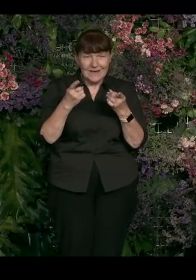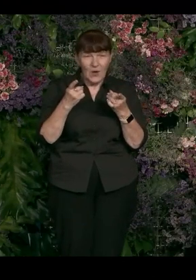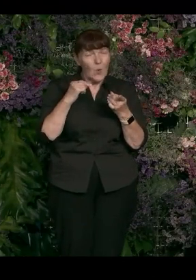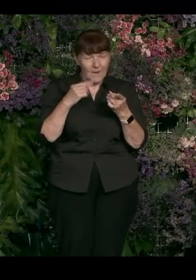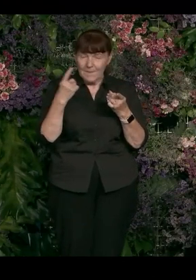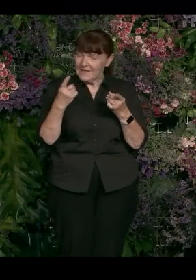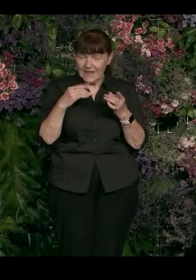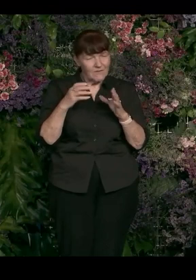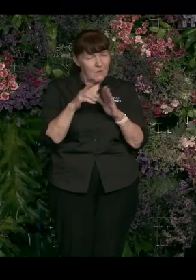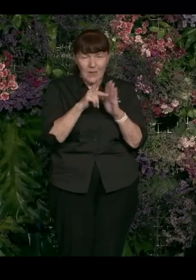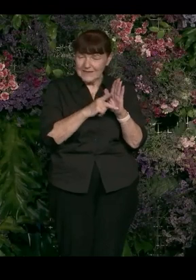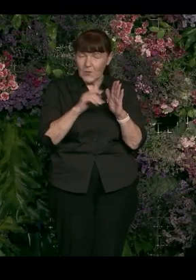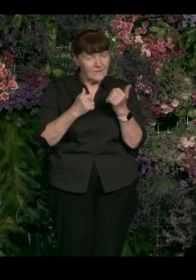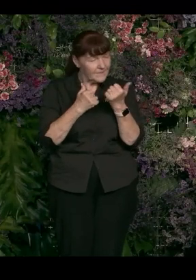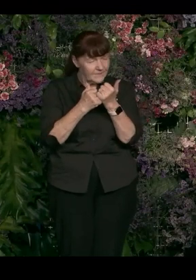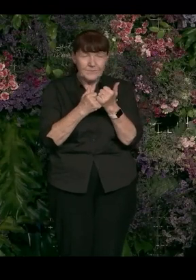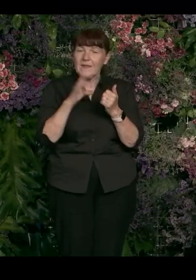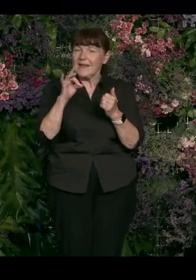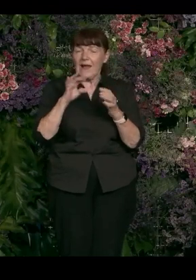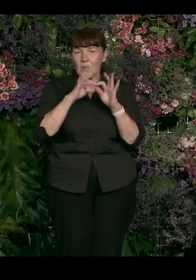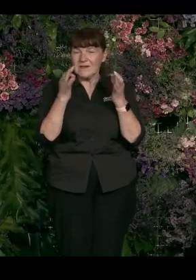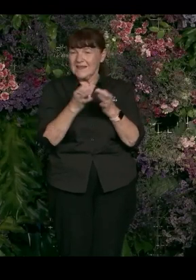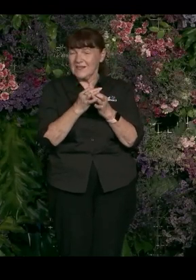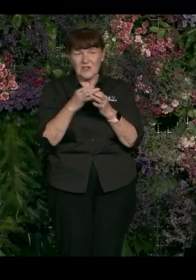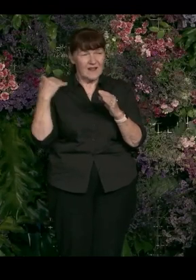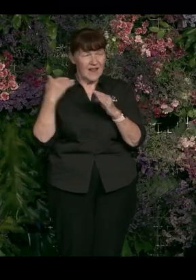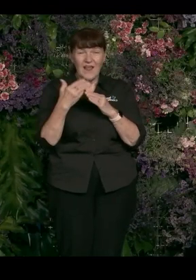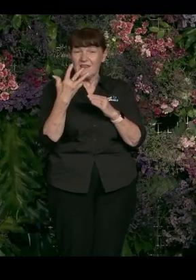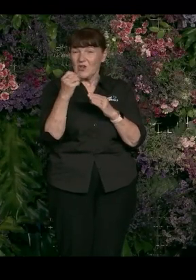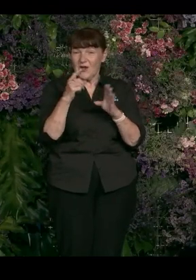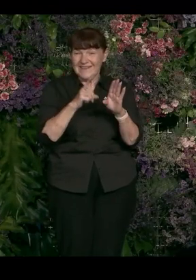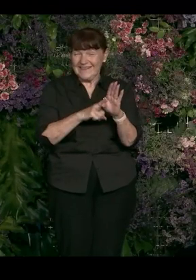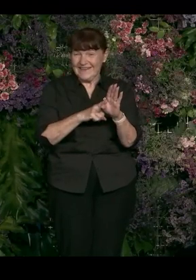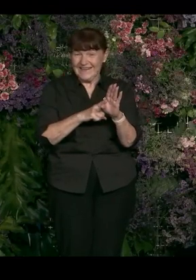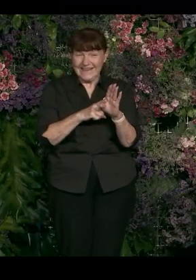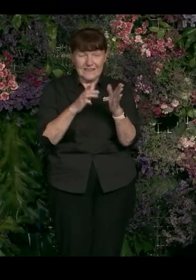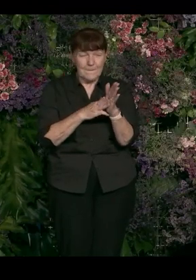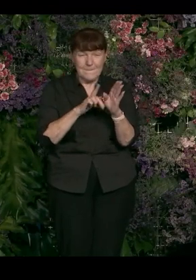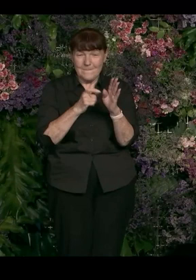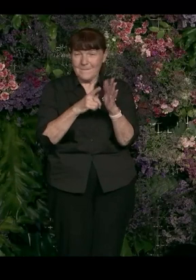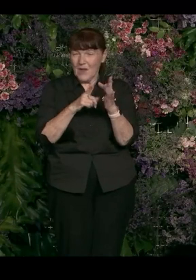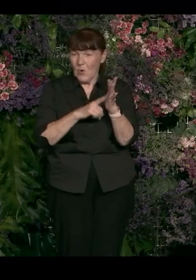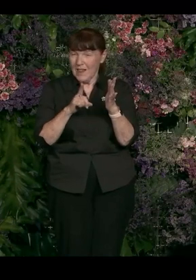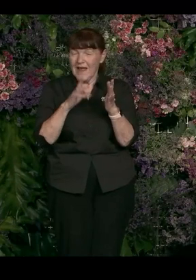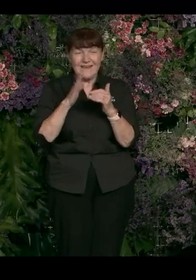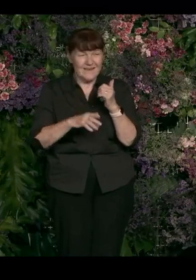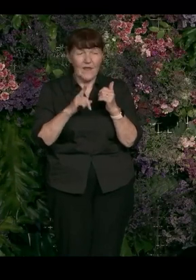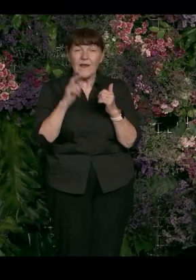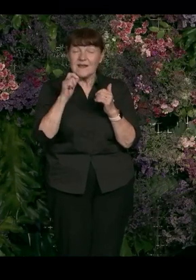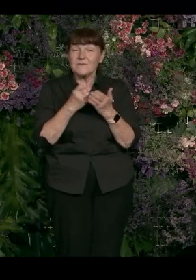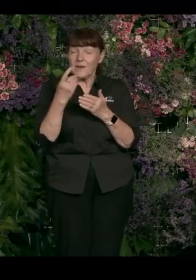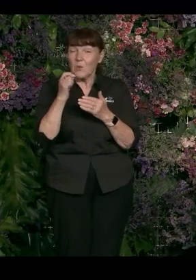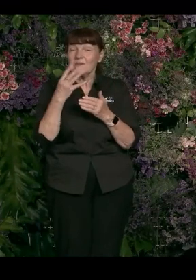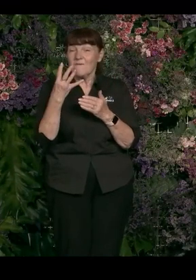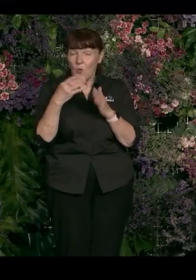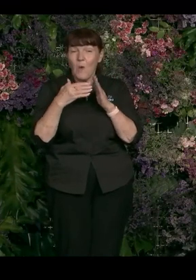have inclusive policies. We have to support gay organizations. And in 91 years, Merrill had never sponsored a gay organization. Five years in, they were spending almost $4 million